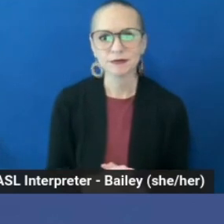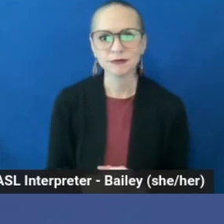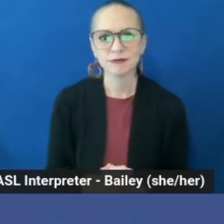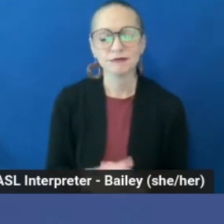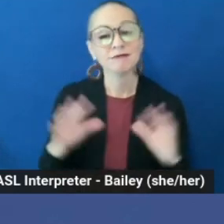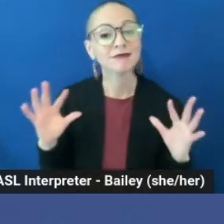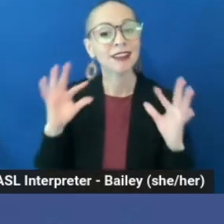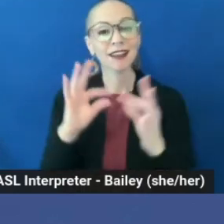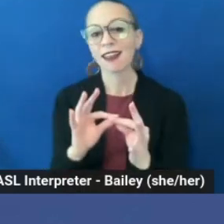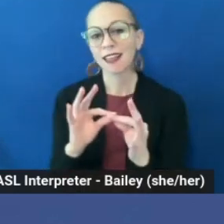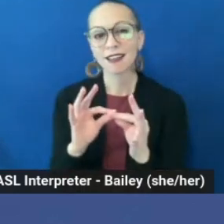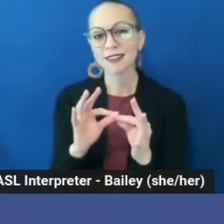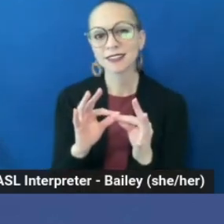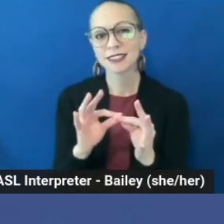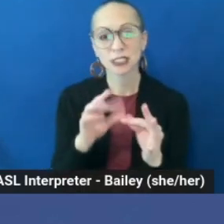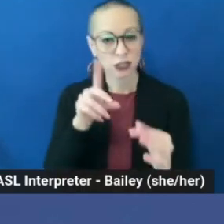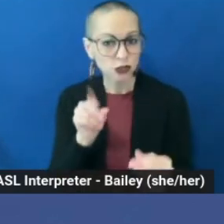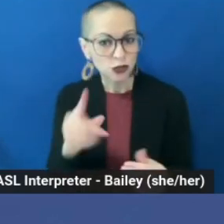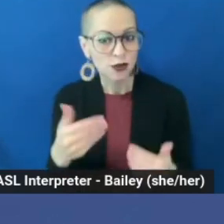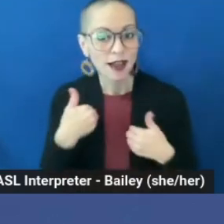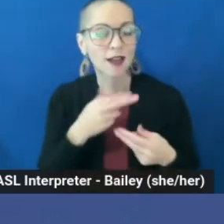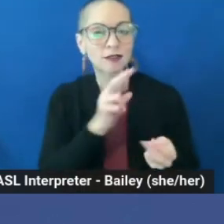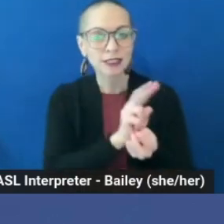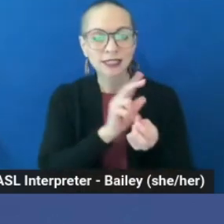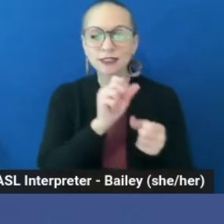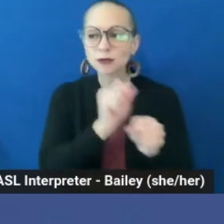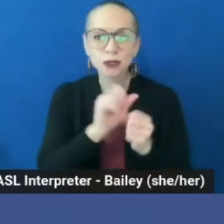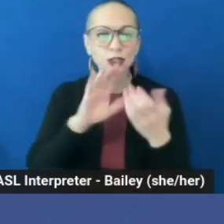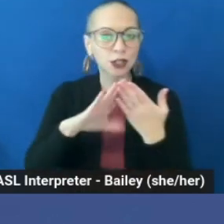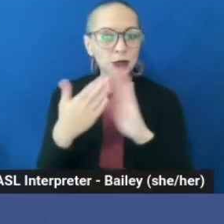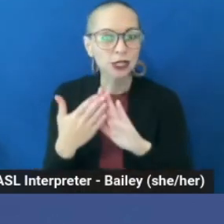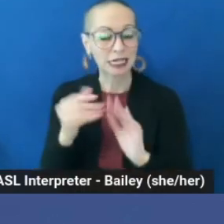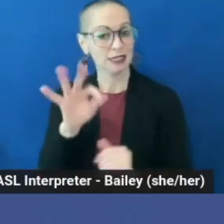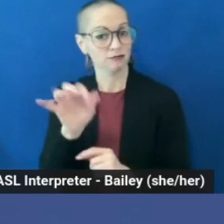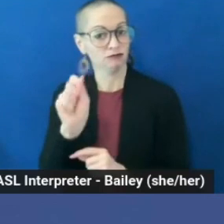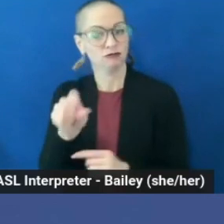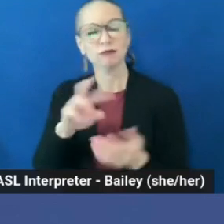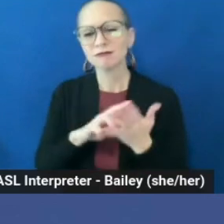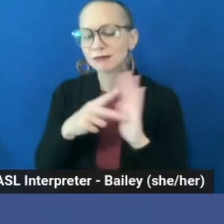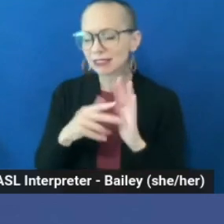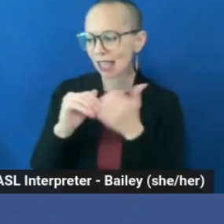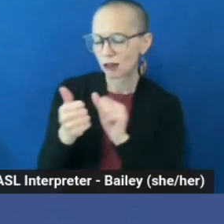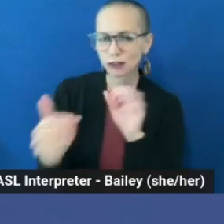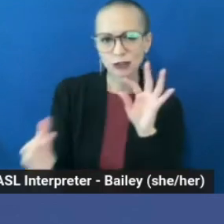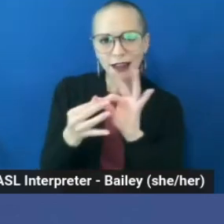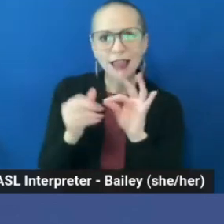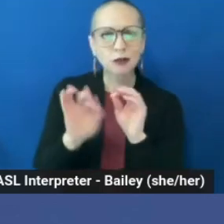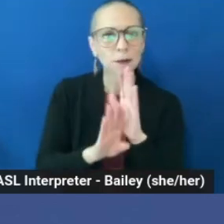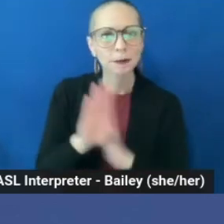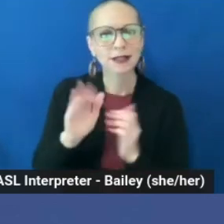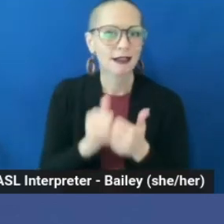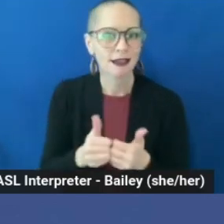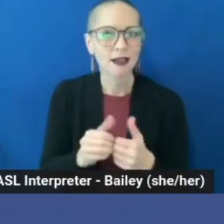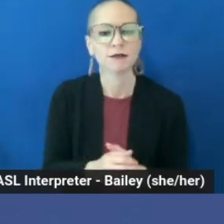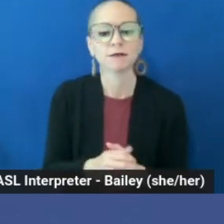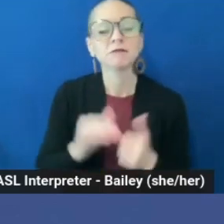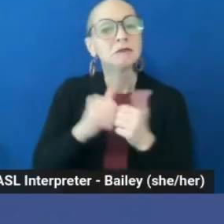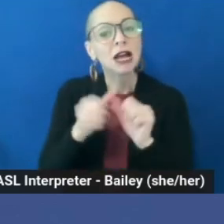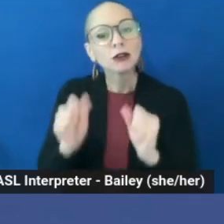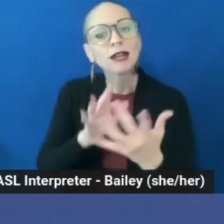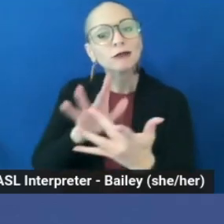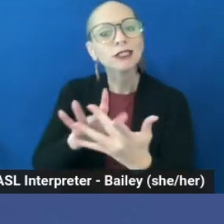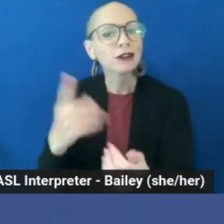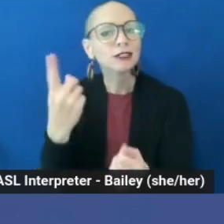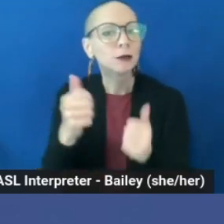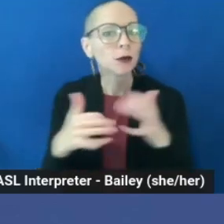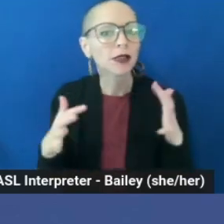Connect. Do you have sex worker community? If so, how did you connect to it or build it? How can you reach out to someone